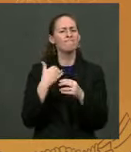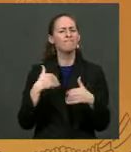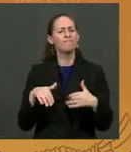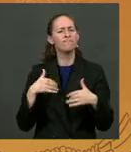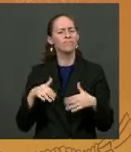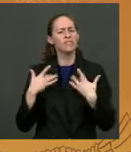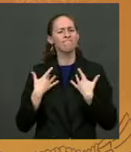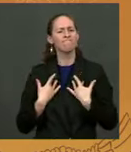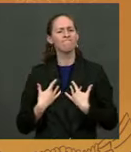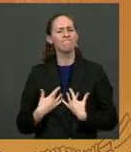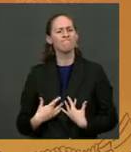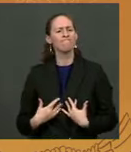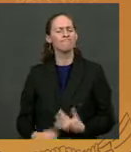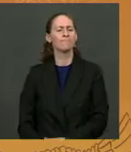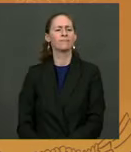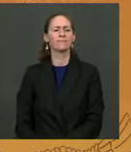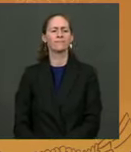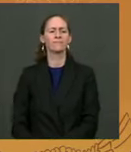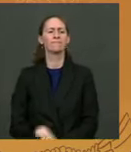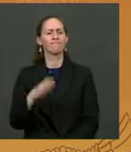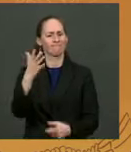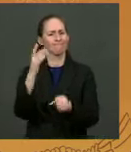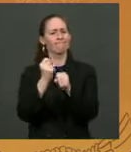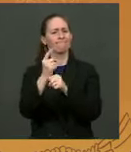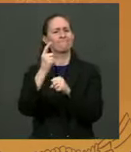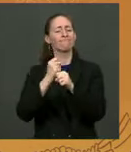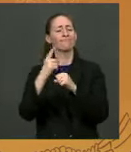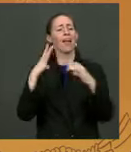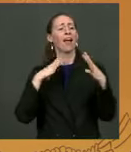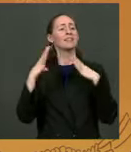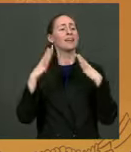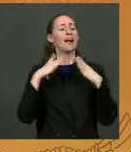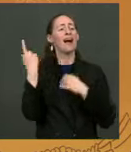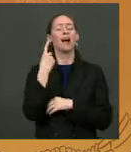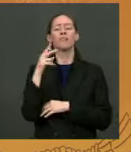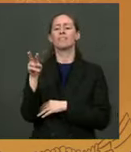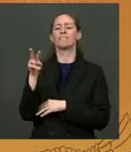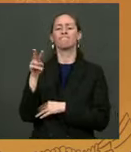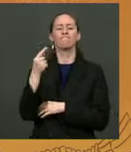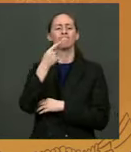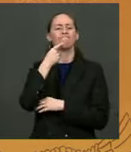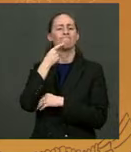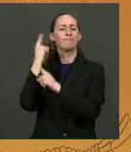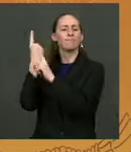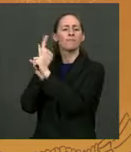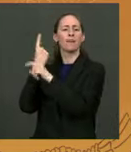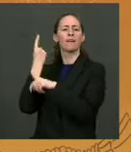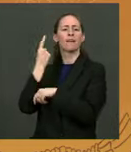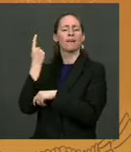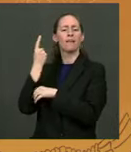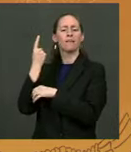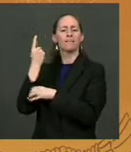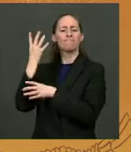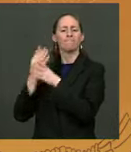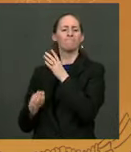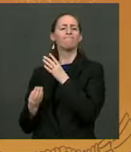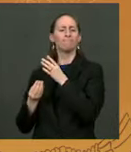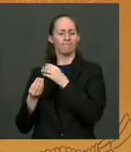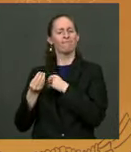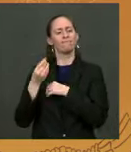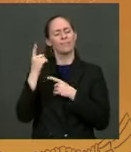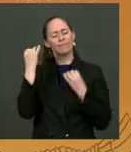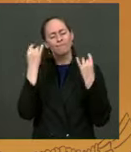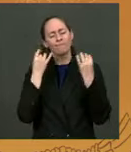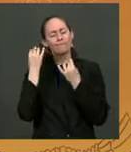holiday. We pray for them to find the strength in sorrow and purpose in pain. And as we reclaim our